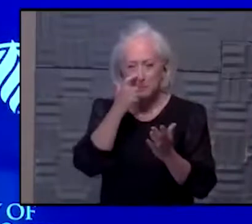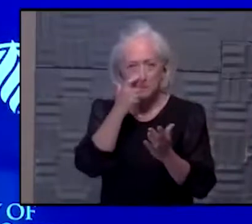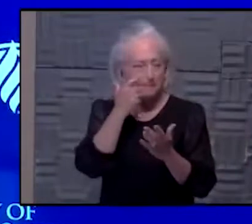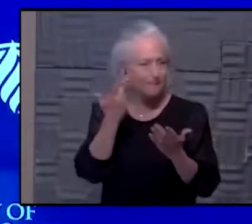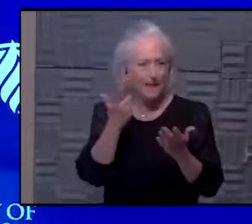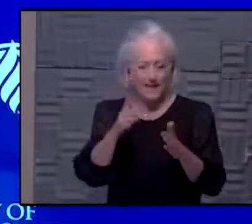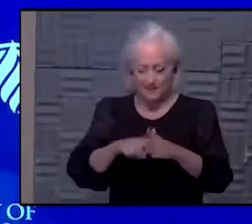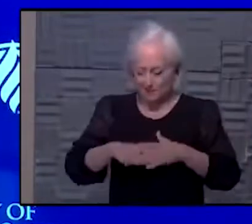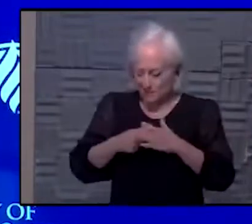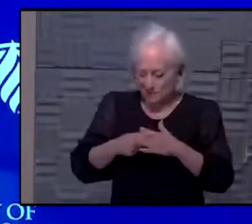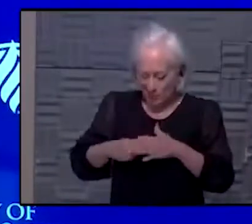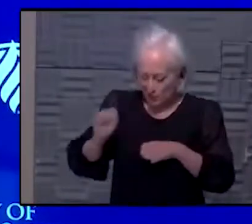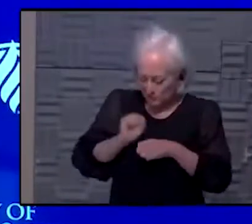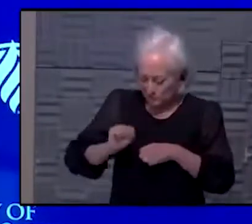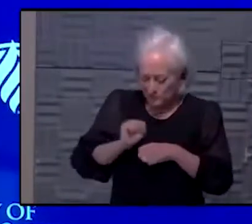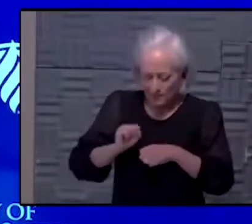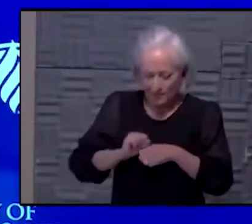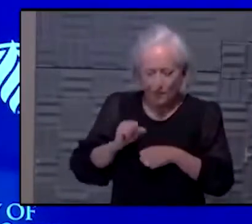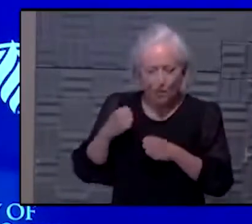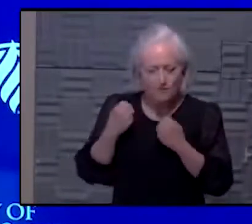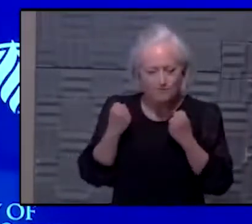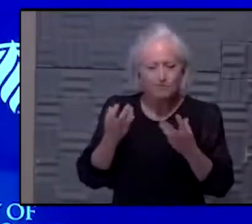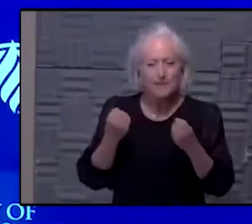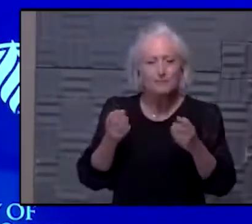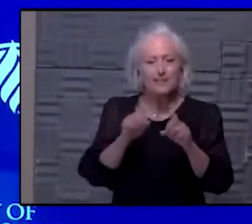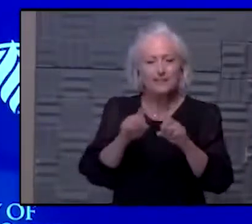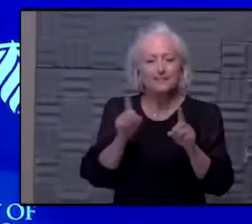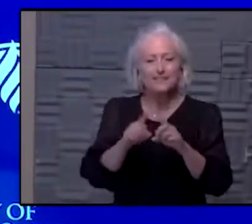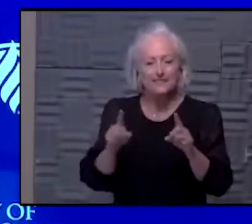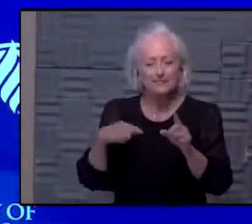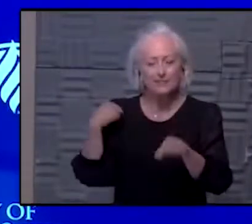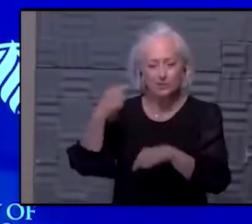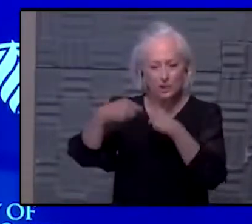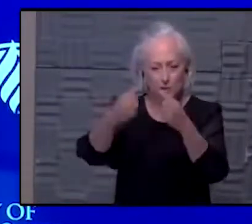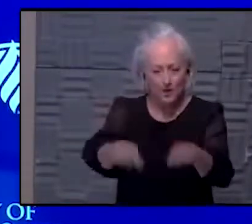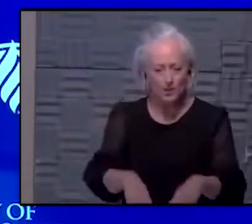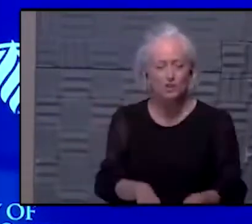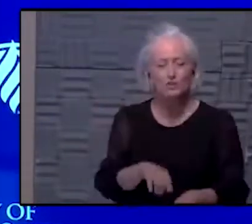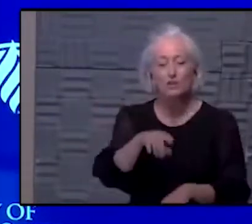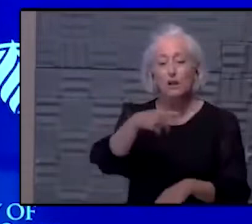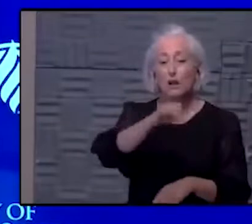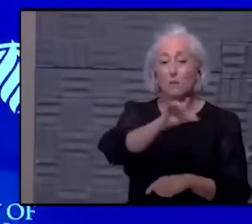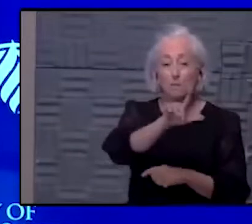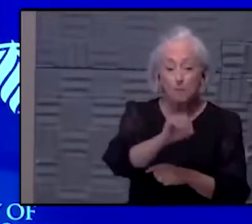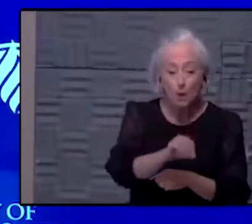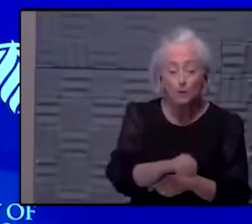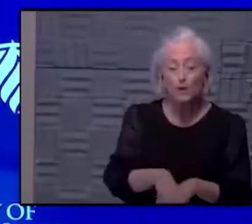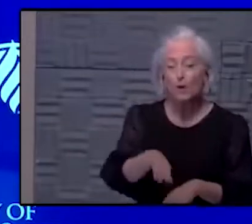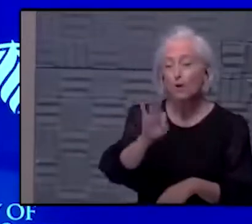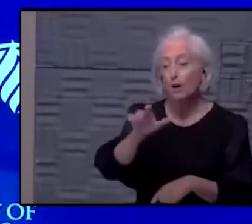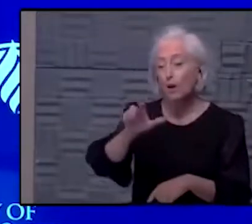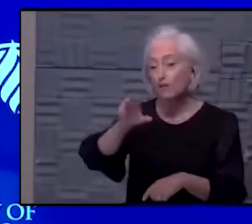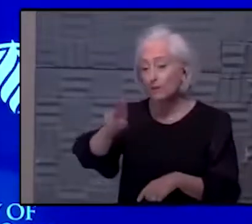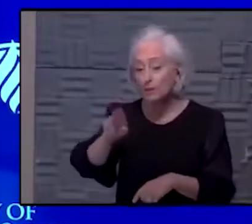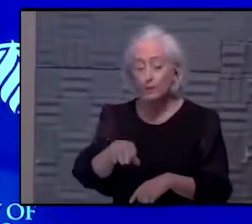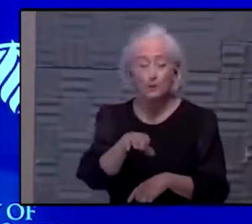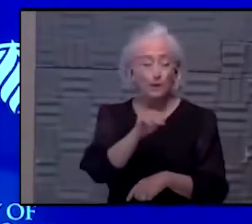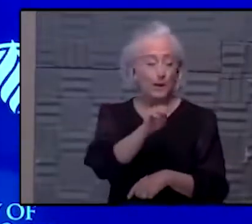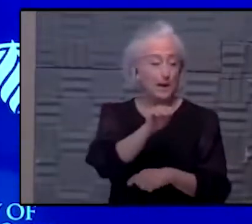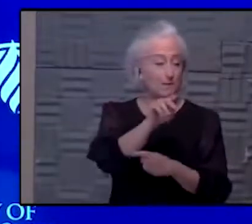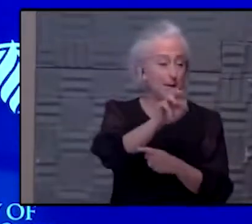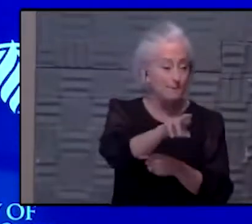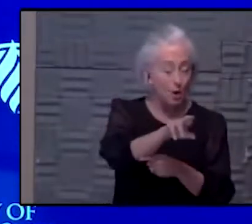generations. Right? I mean, the polio vaccine, the influenza vaccine, the MMR. I mean, so many vaccines